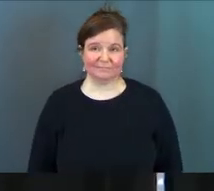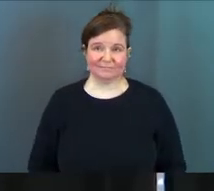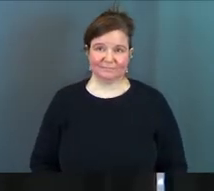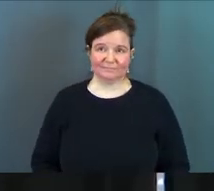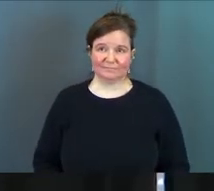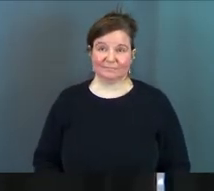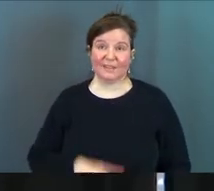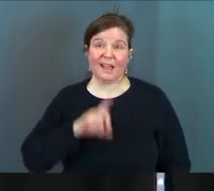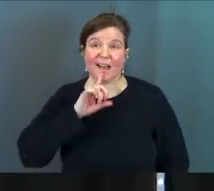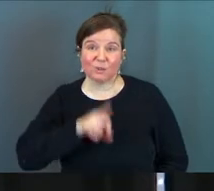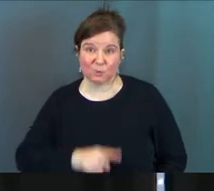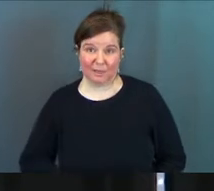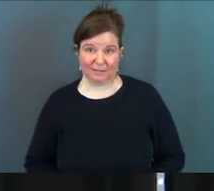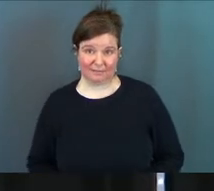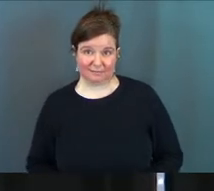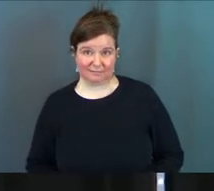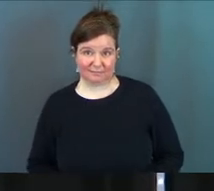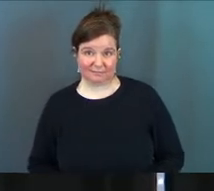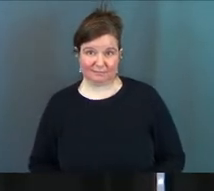actually